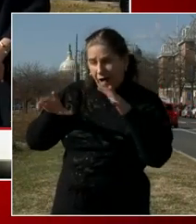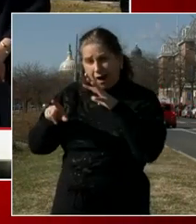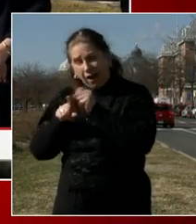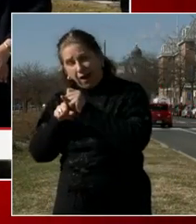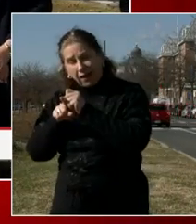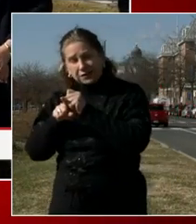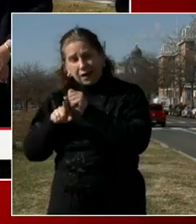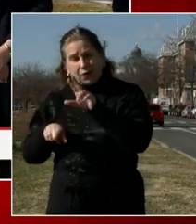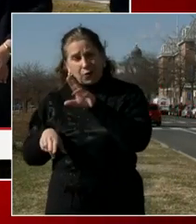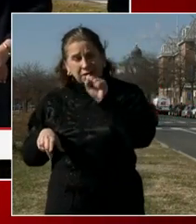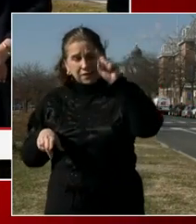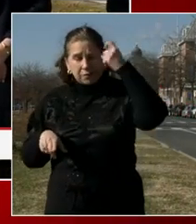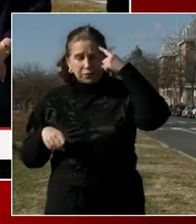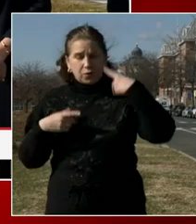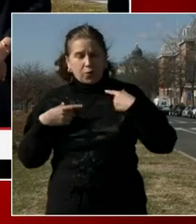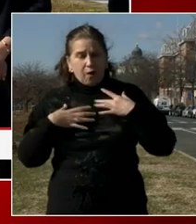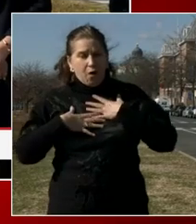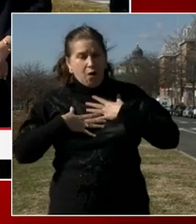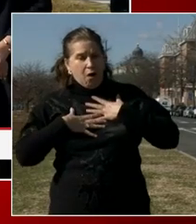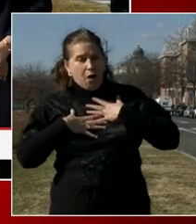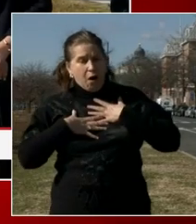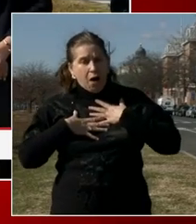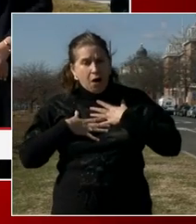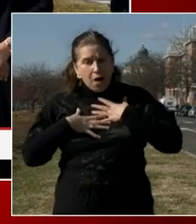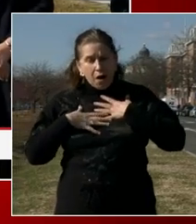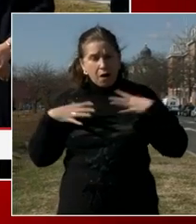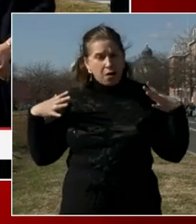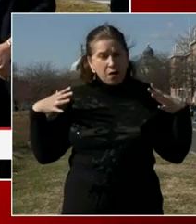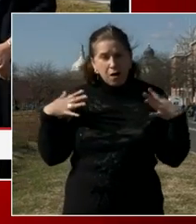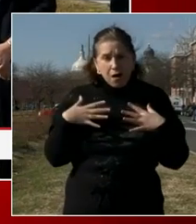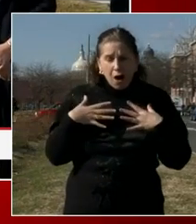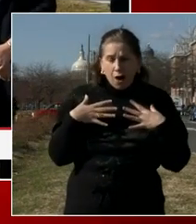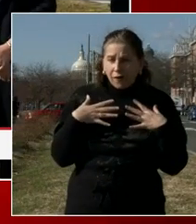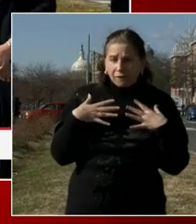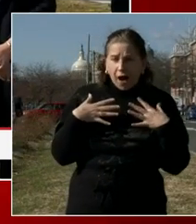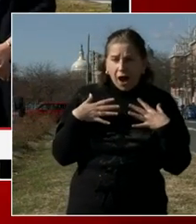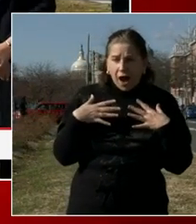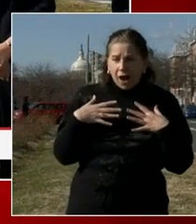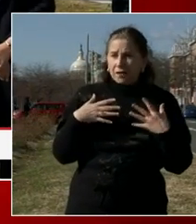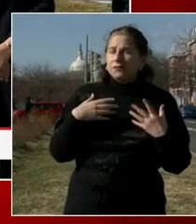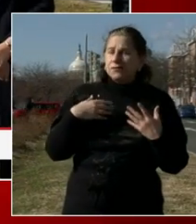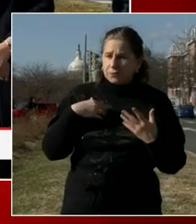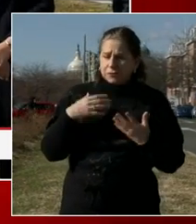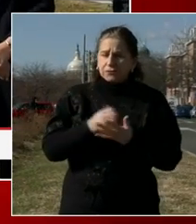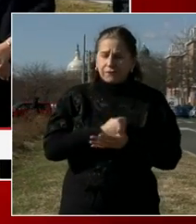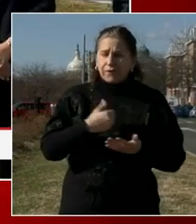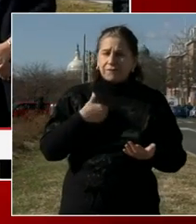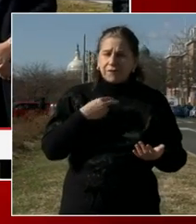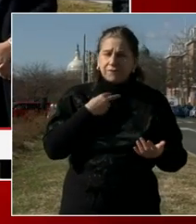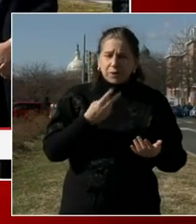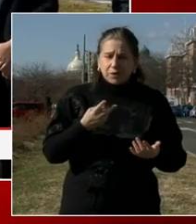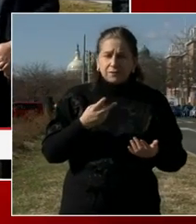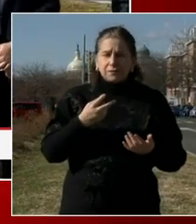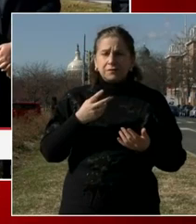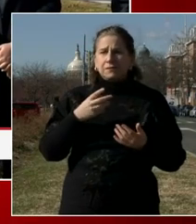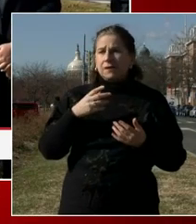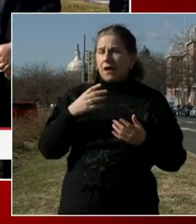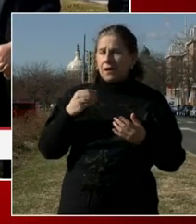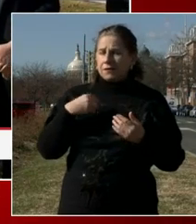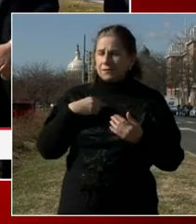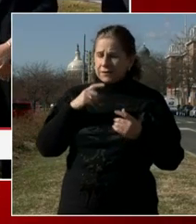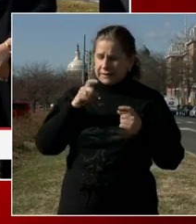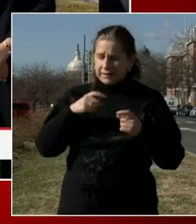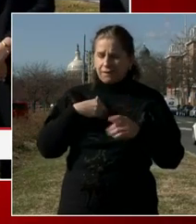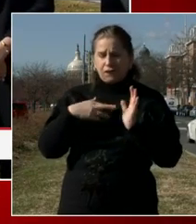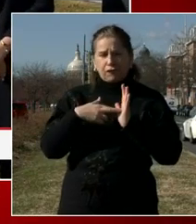What we know, of course, as the mayor has talked about, is that we deserve to have a voice in the halls of that building more so than ever. And the fight for D.C.